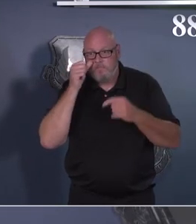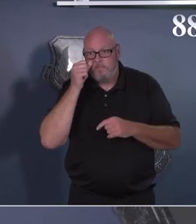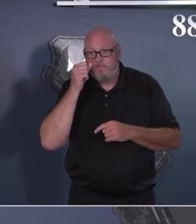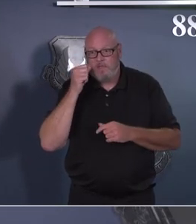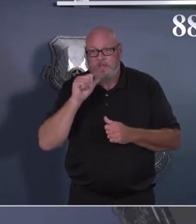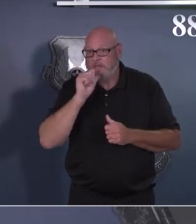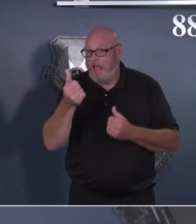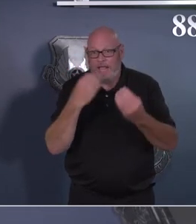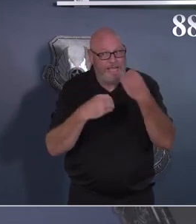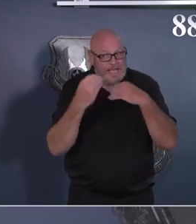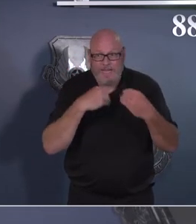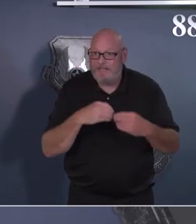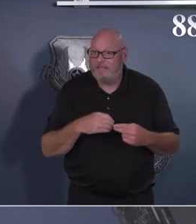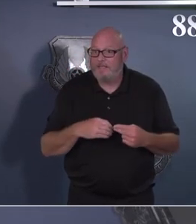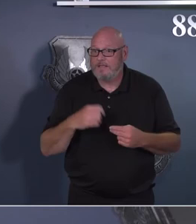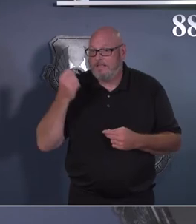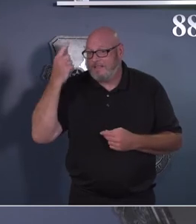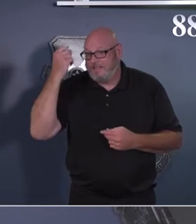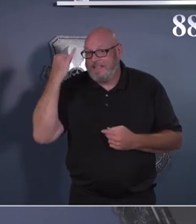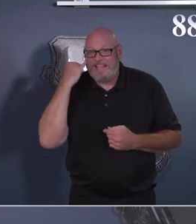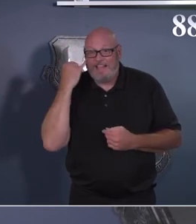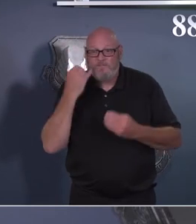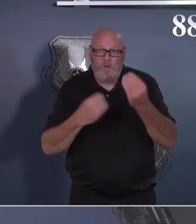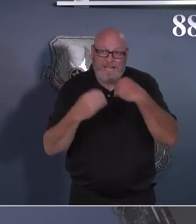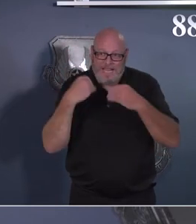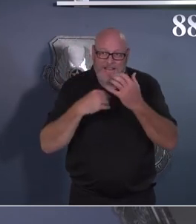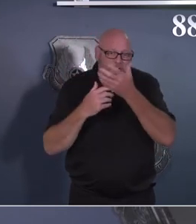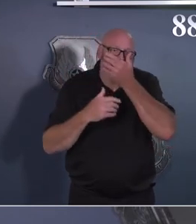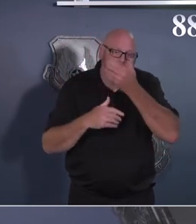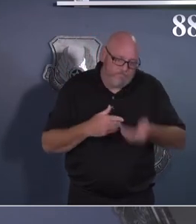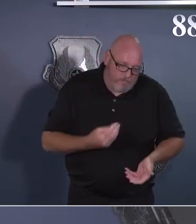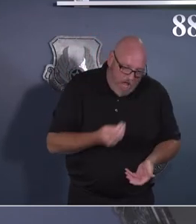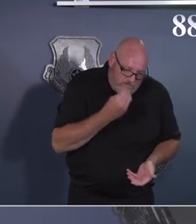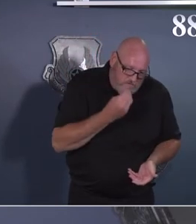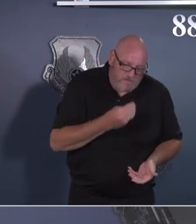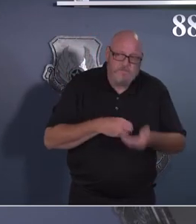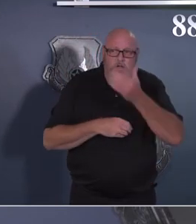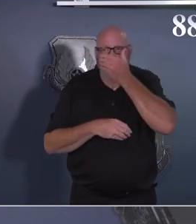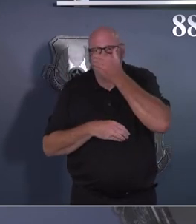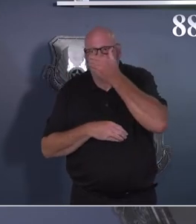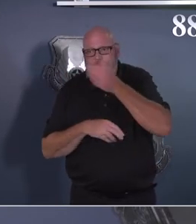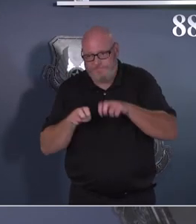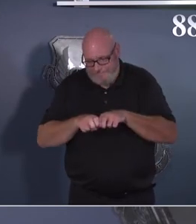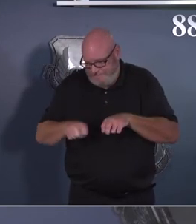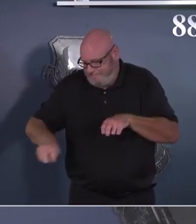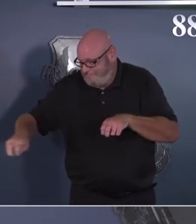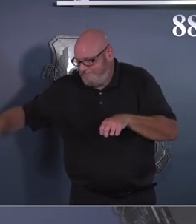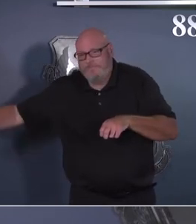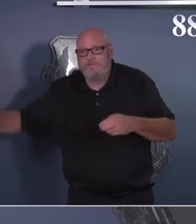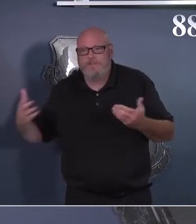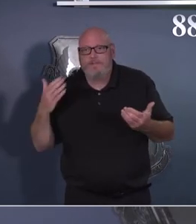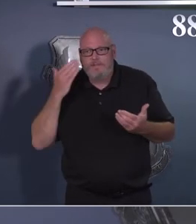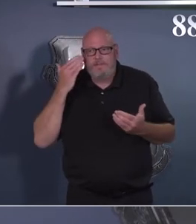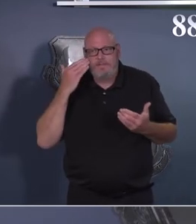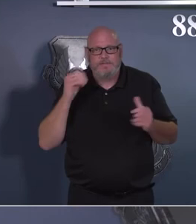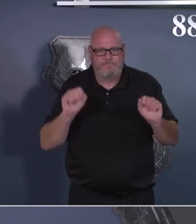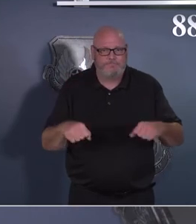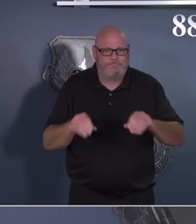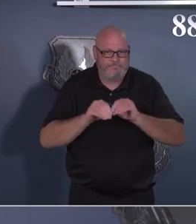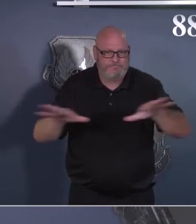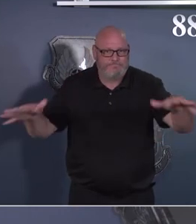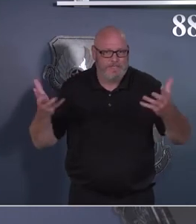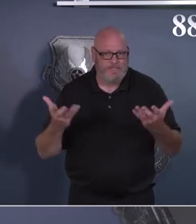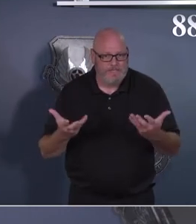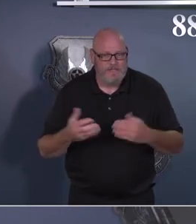whenever you move down the mask, if you are sitting closer than six feet, mask comes down and you're eating, that's a chance to transmit